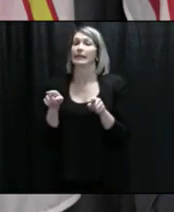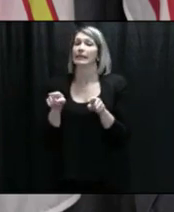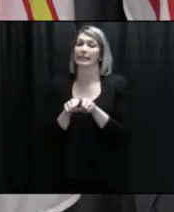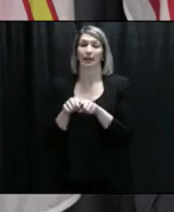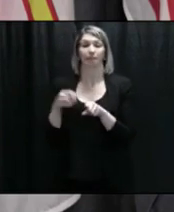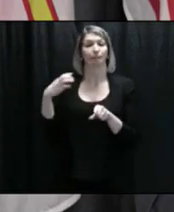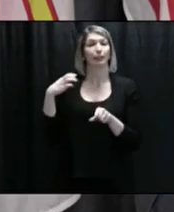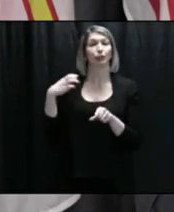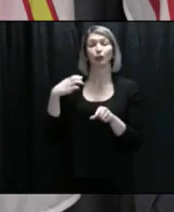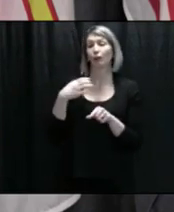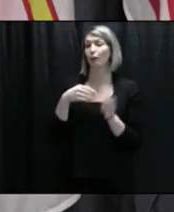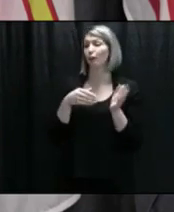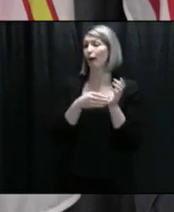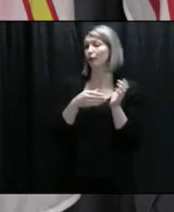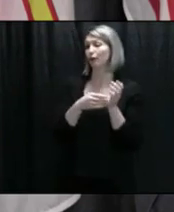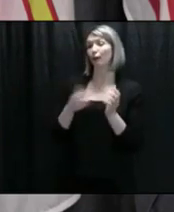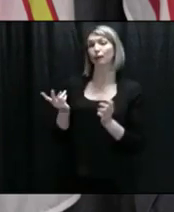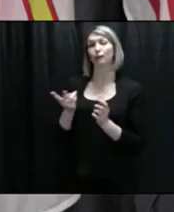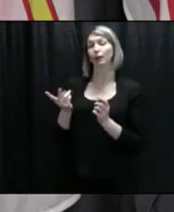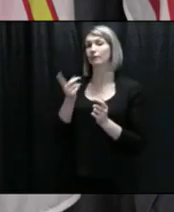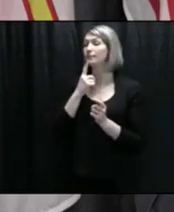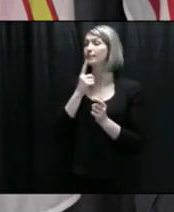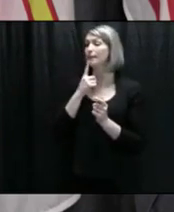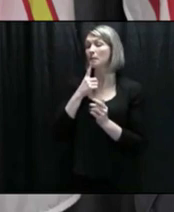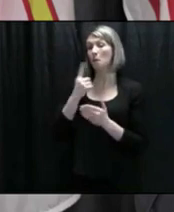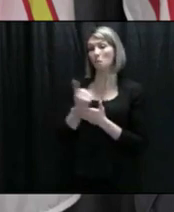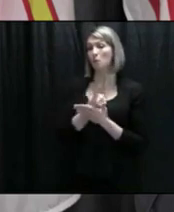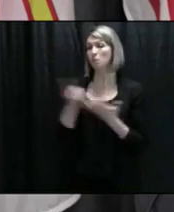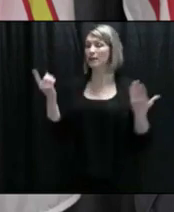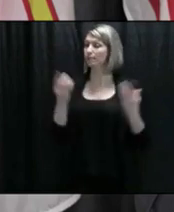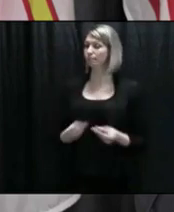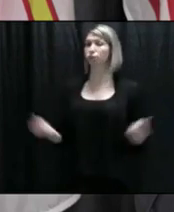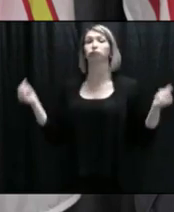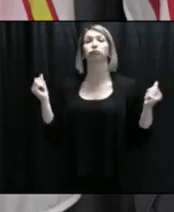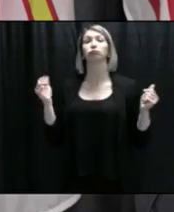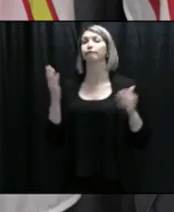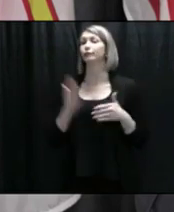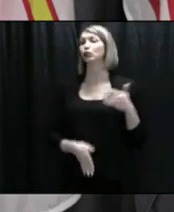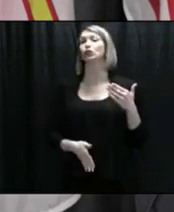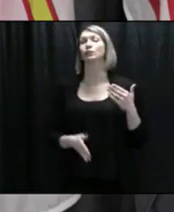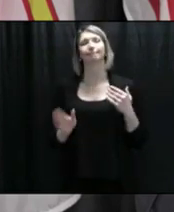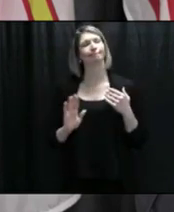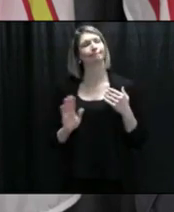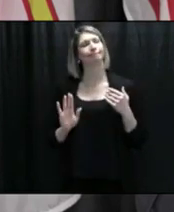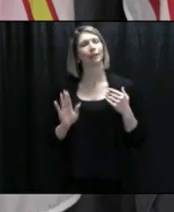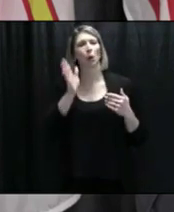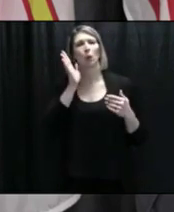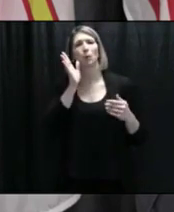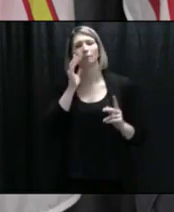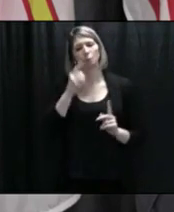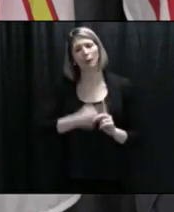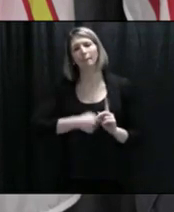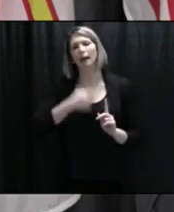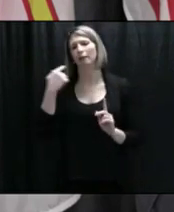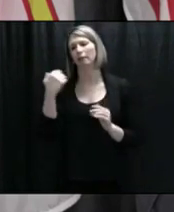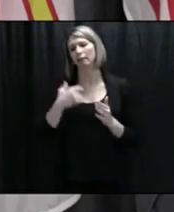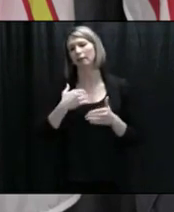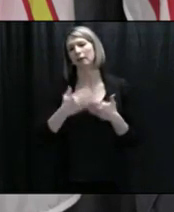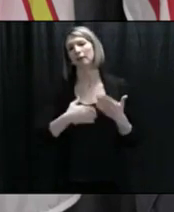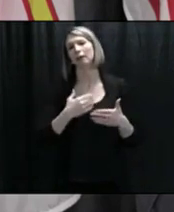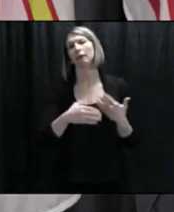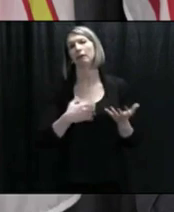a few weeks. This will be months. And so we must make sure that we have those essential workers available to us and that childcare